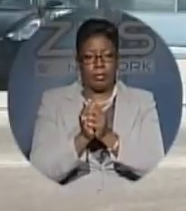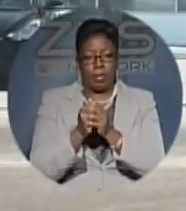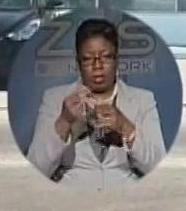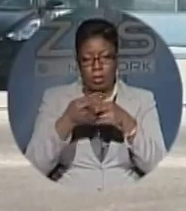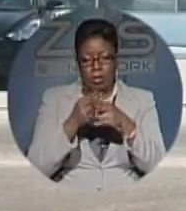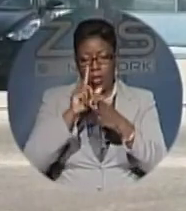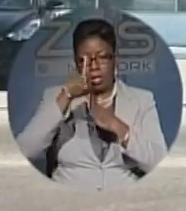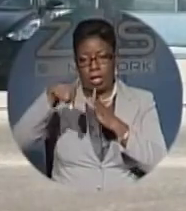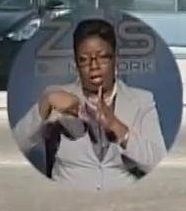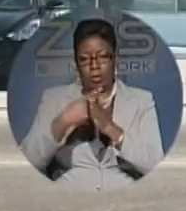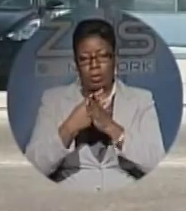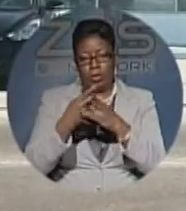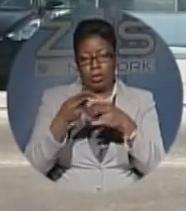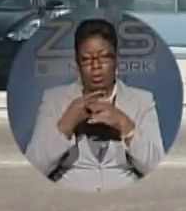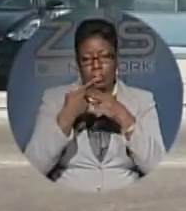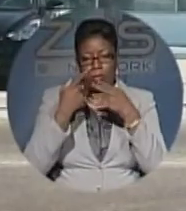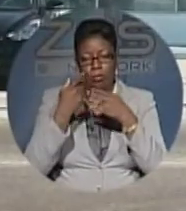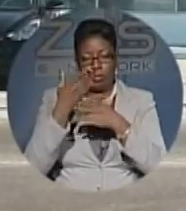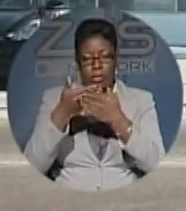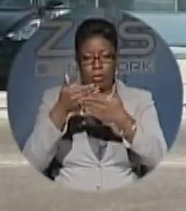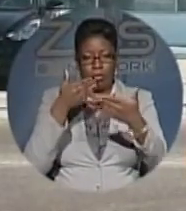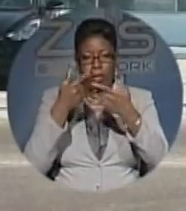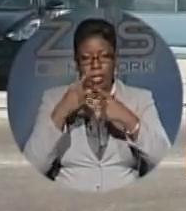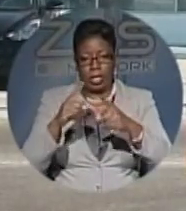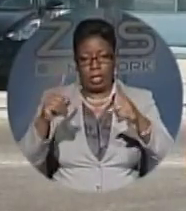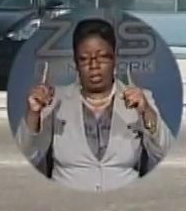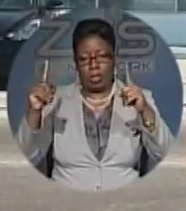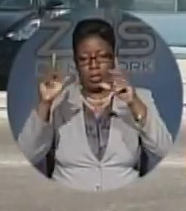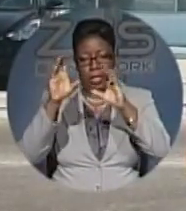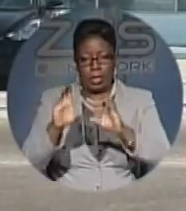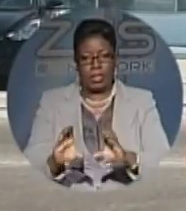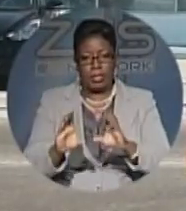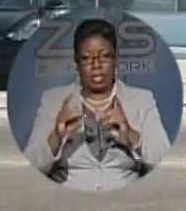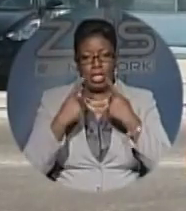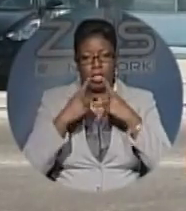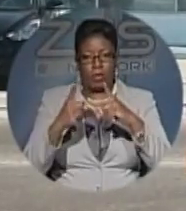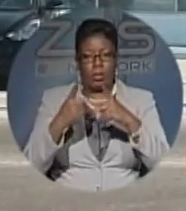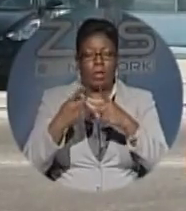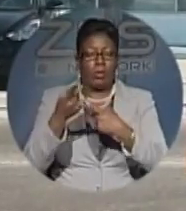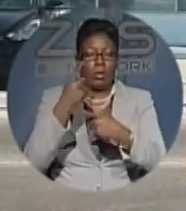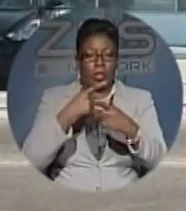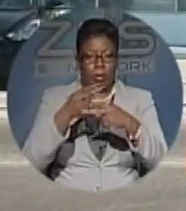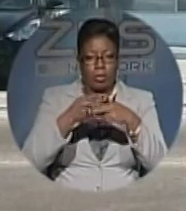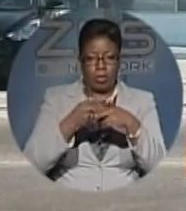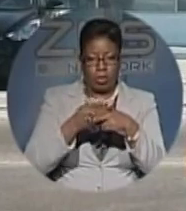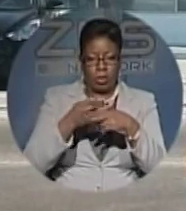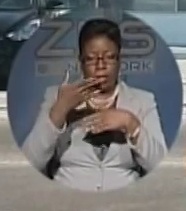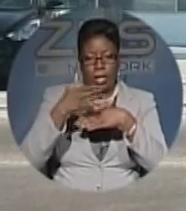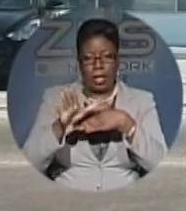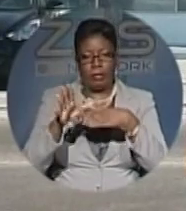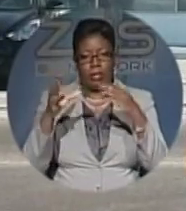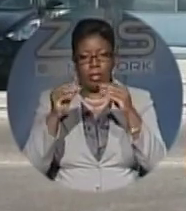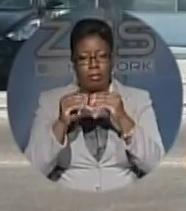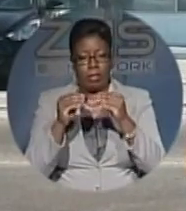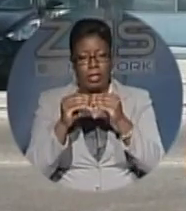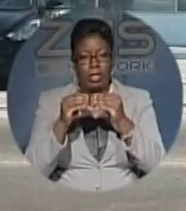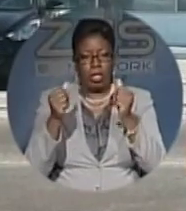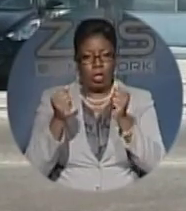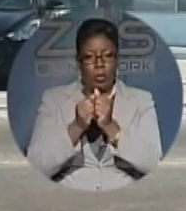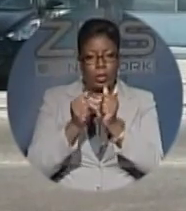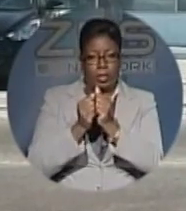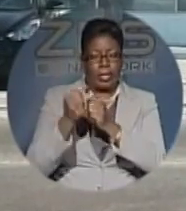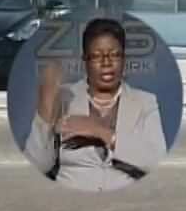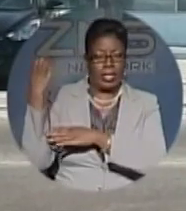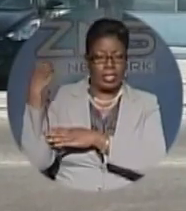until the free national movement announces its slate of candidates. The announcement will come after a meeting with the executive council and executive committee,